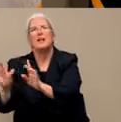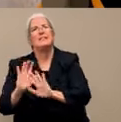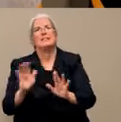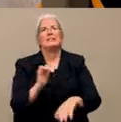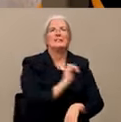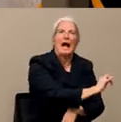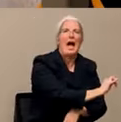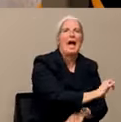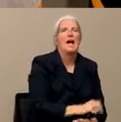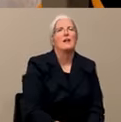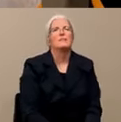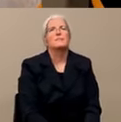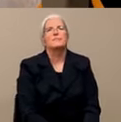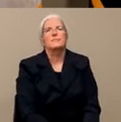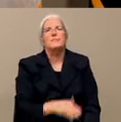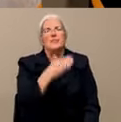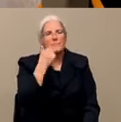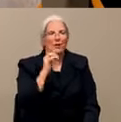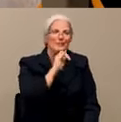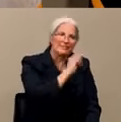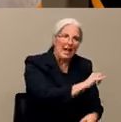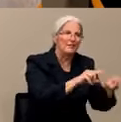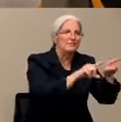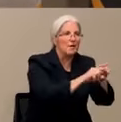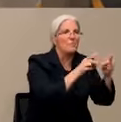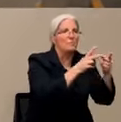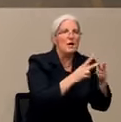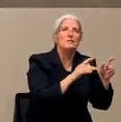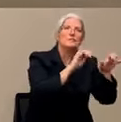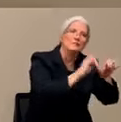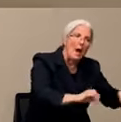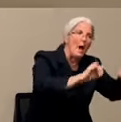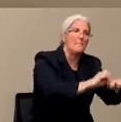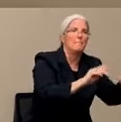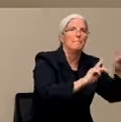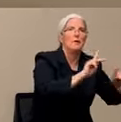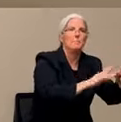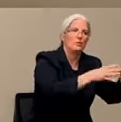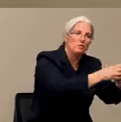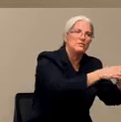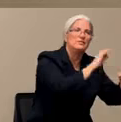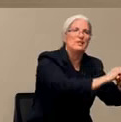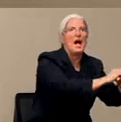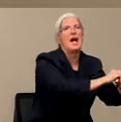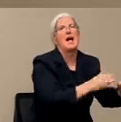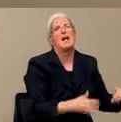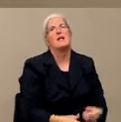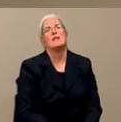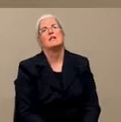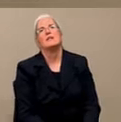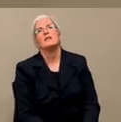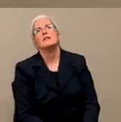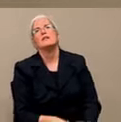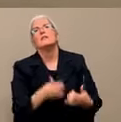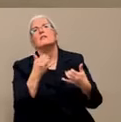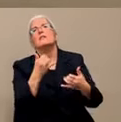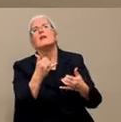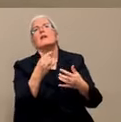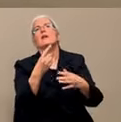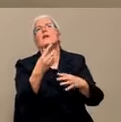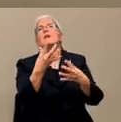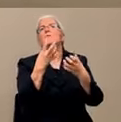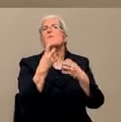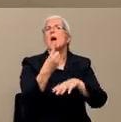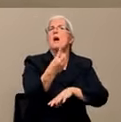group. Great. Thank you, Dr. B. Next question is for the sheriff. Some employers are issuing letters to their employees